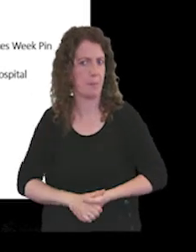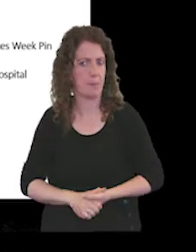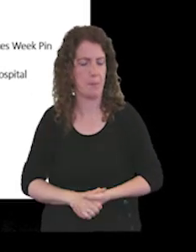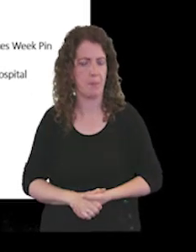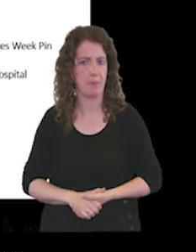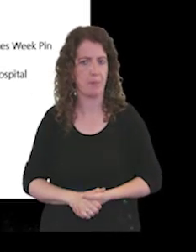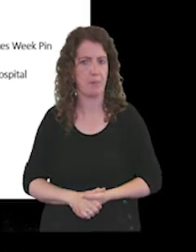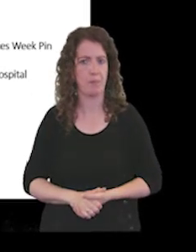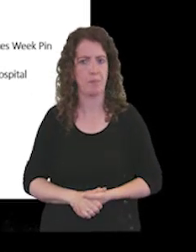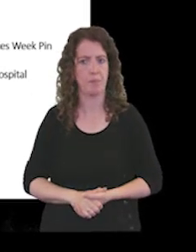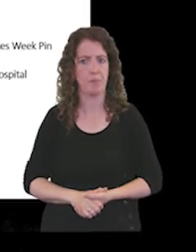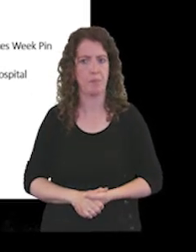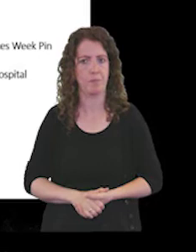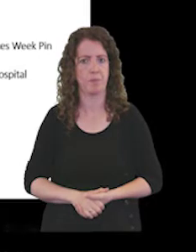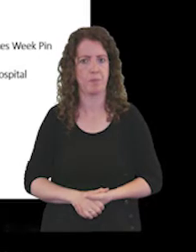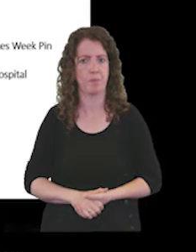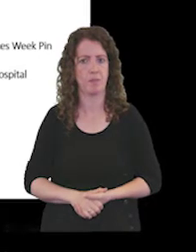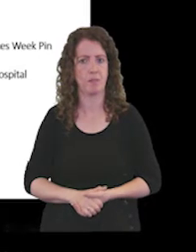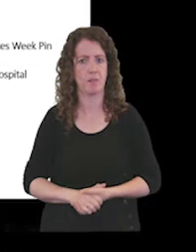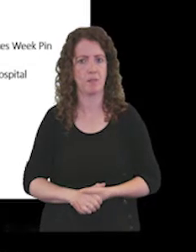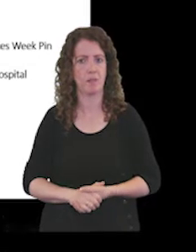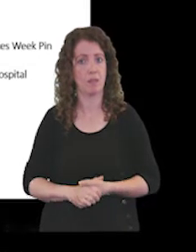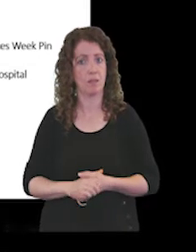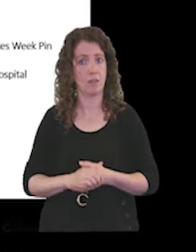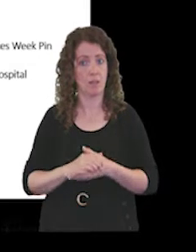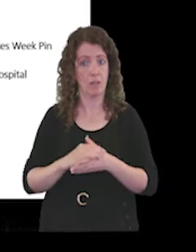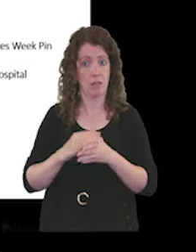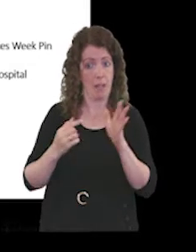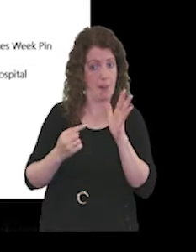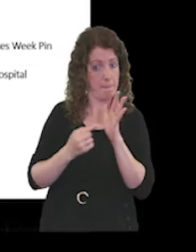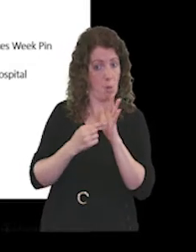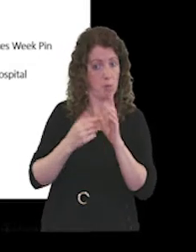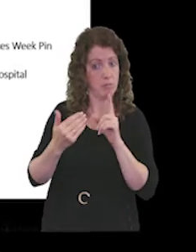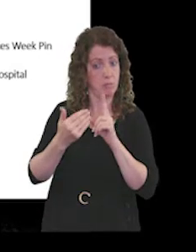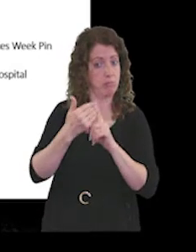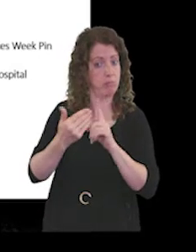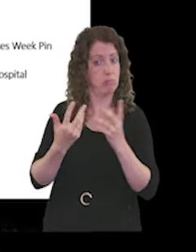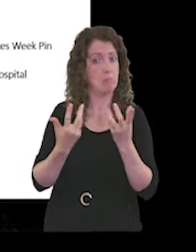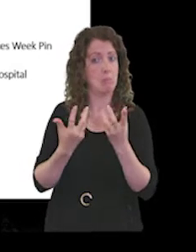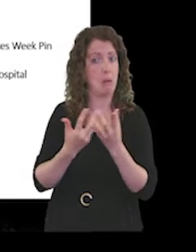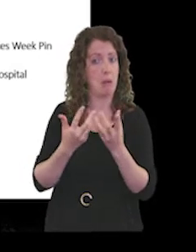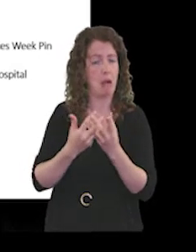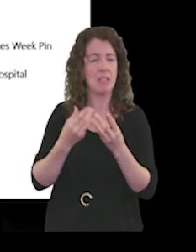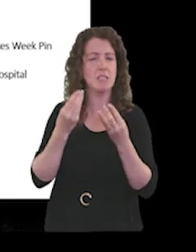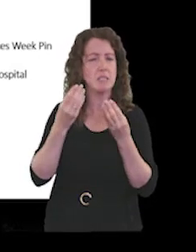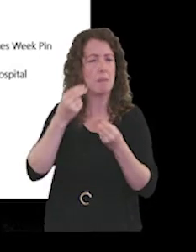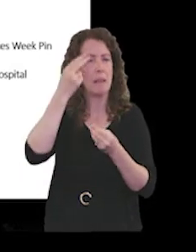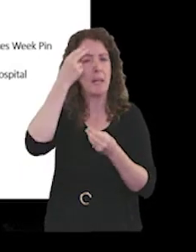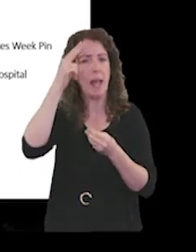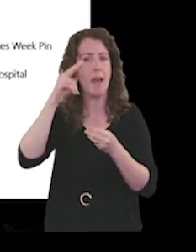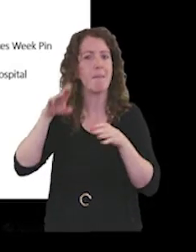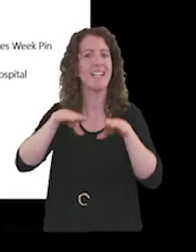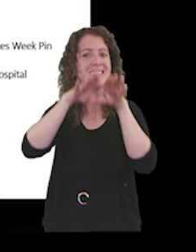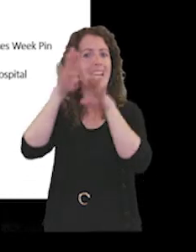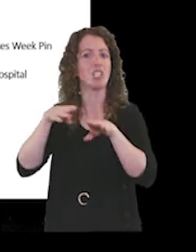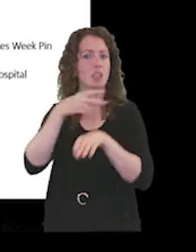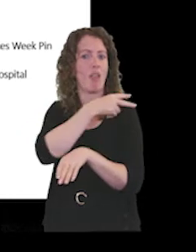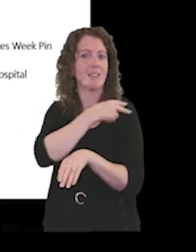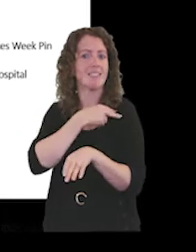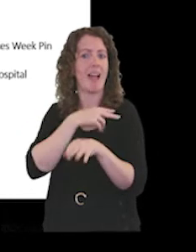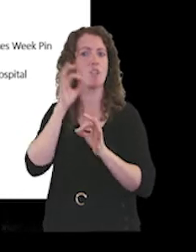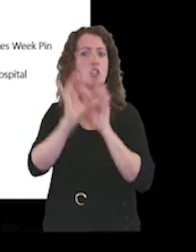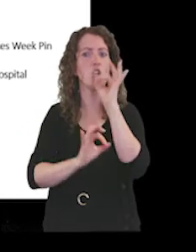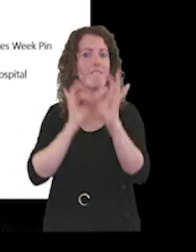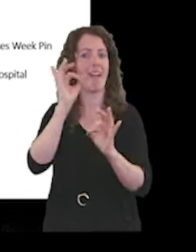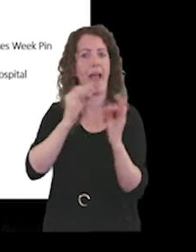key markers of how we're doing against that is something called the National Staff Survey. Which is a